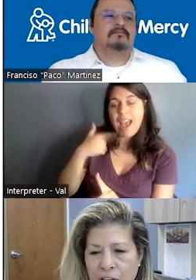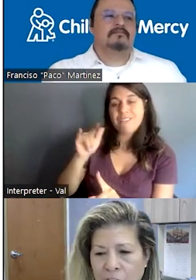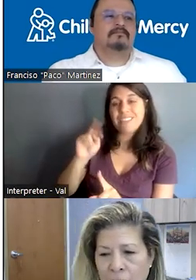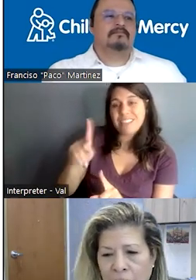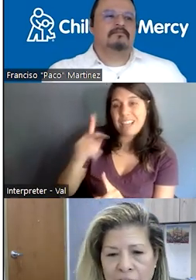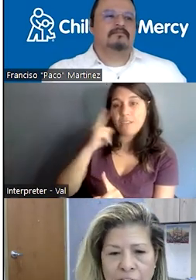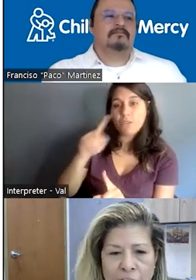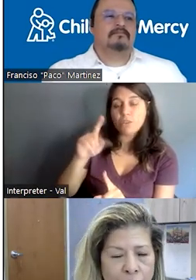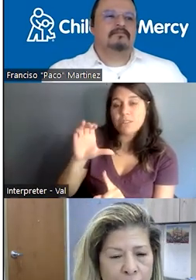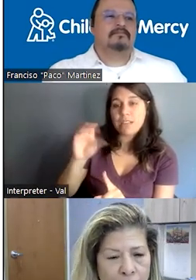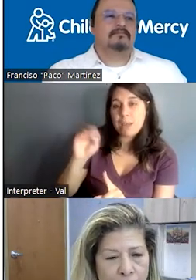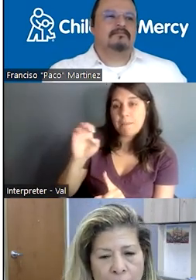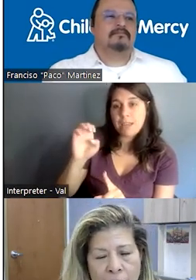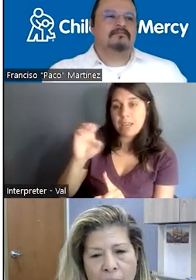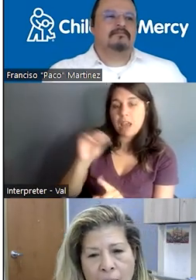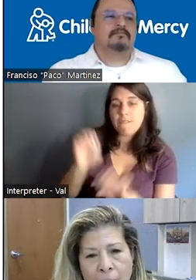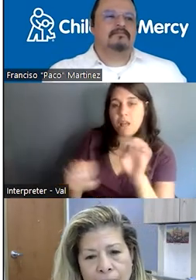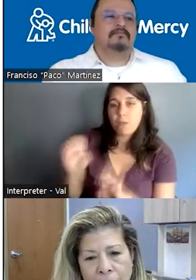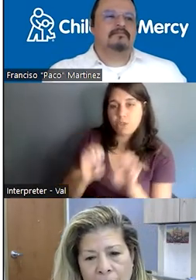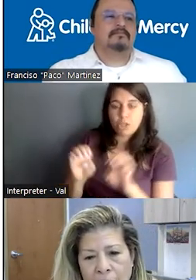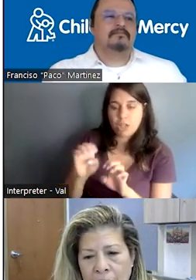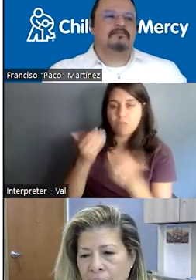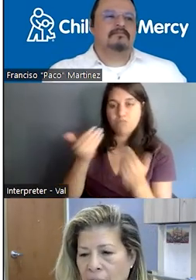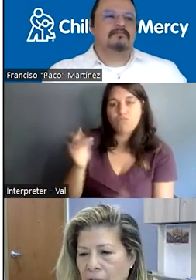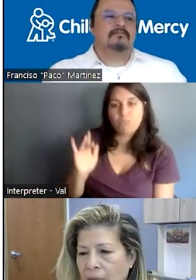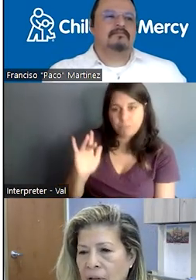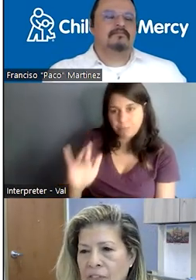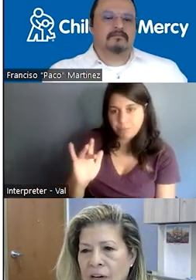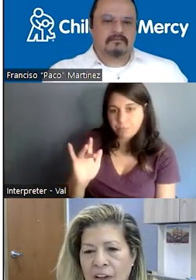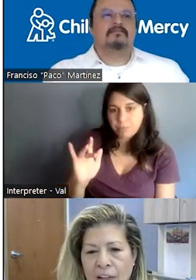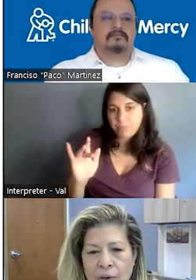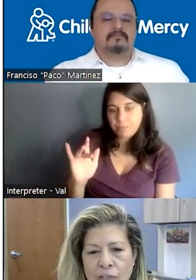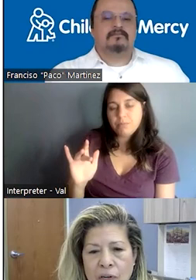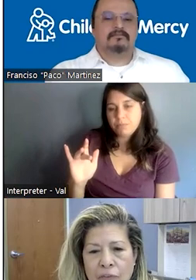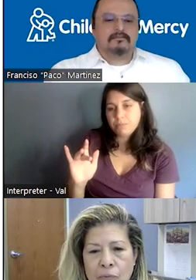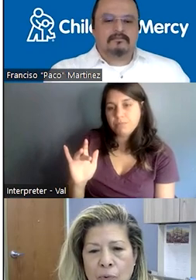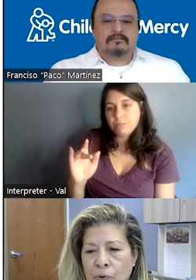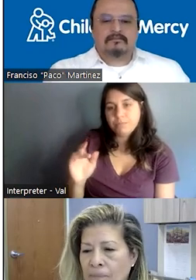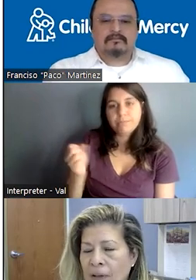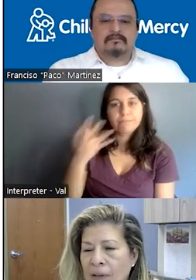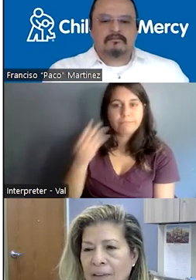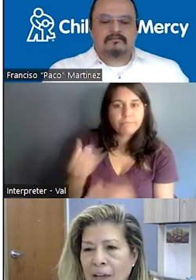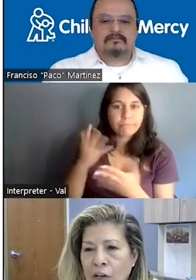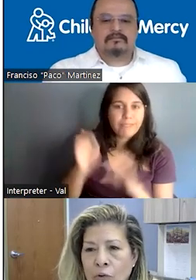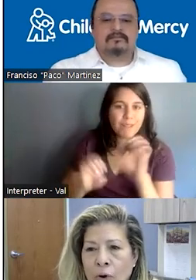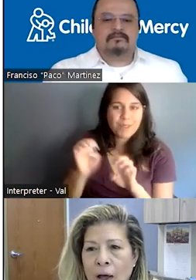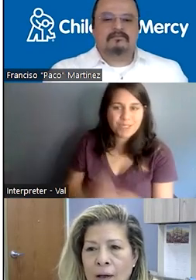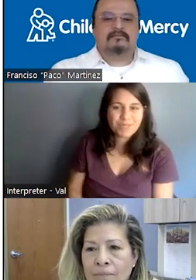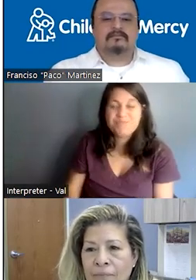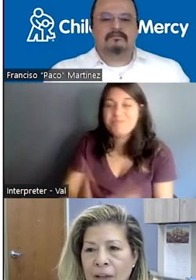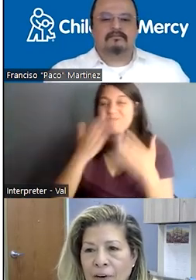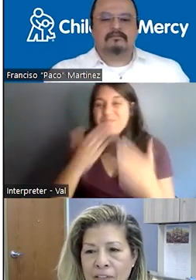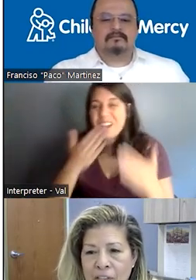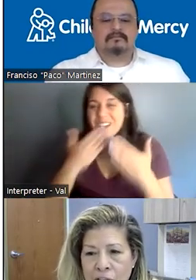evaluation. Please feel free to click on it and give us an evaluation of this program. Thank you,